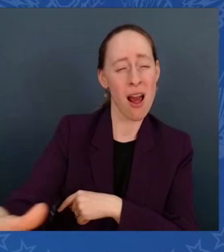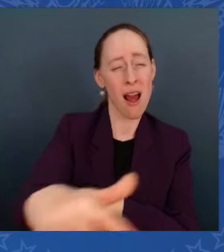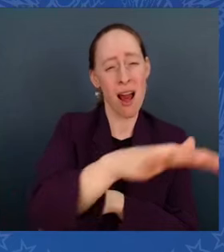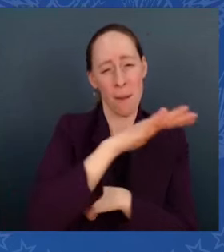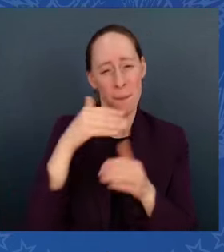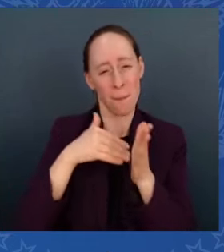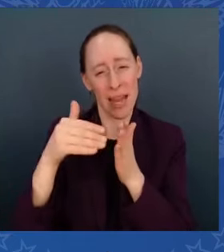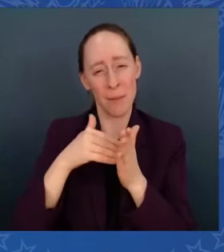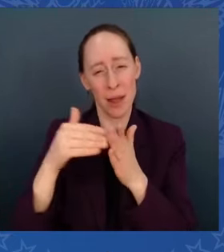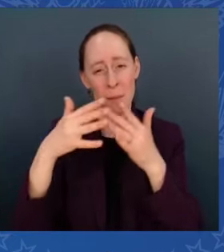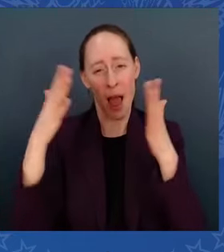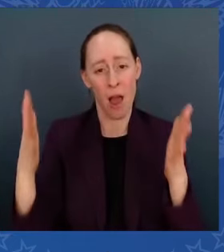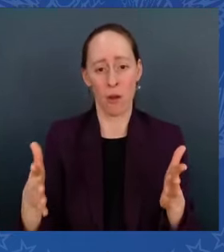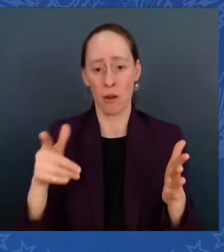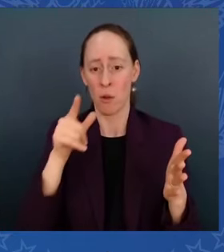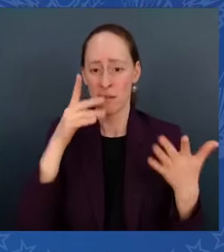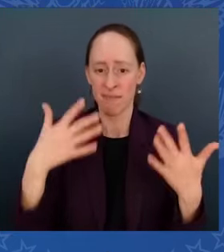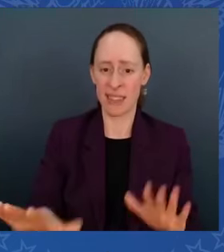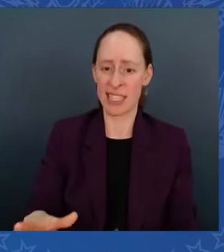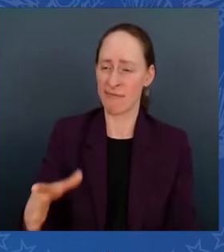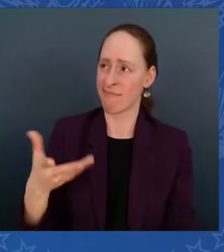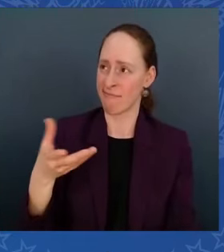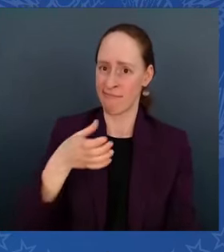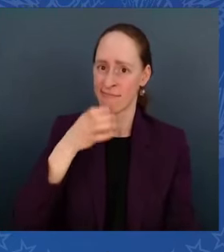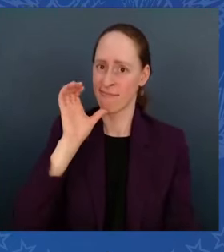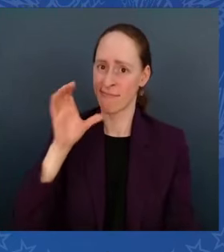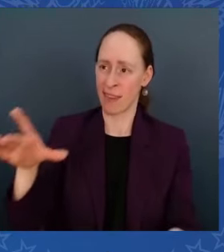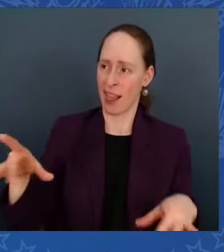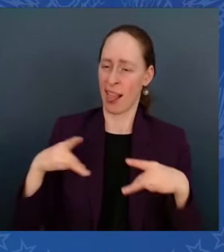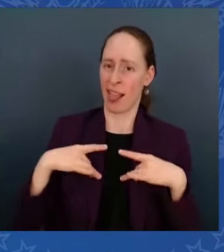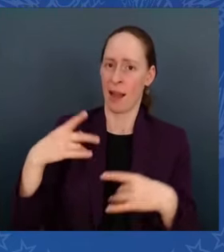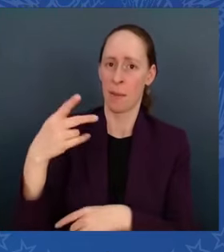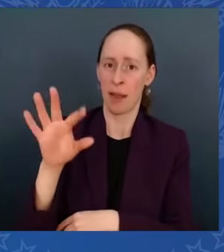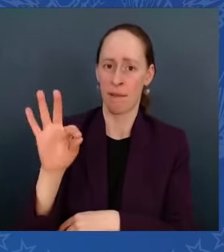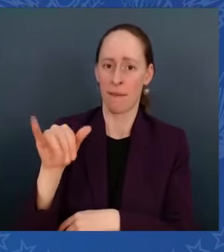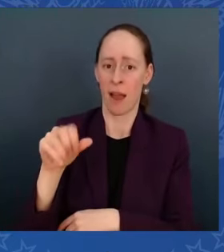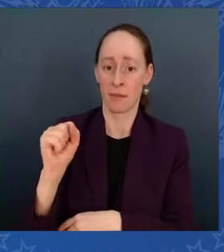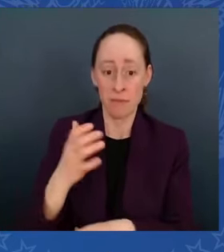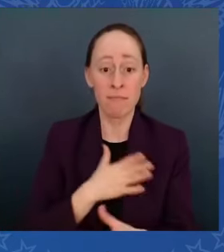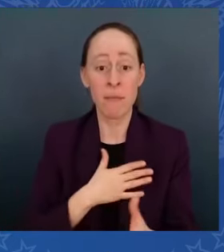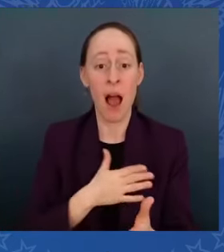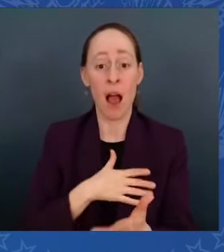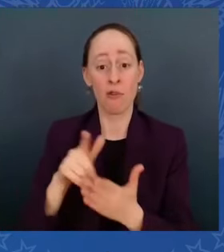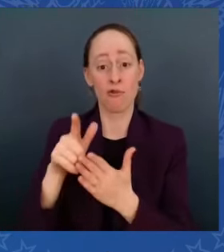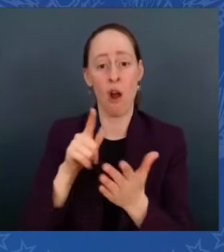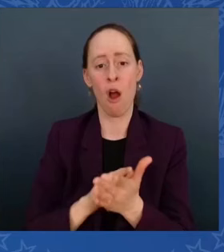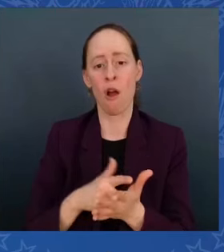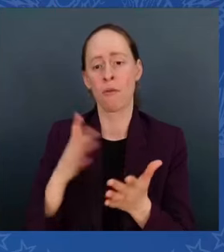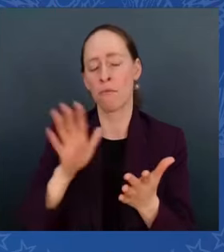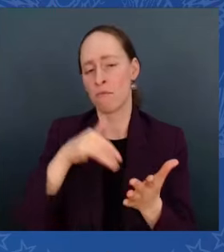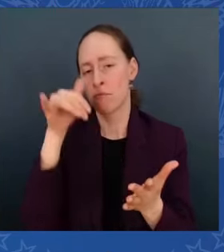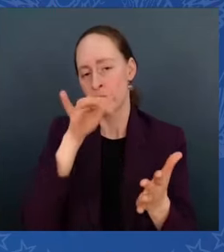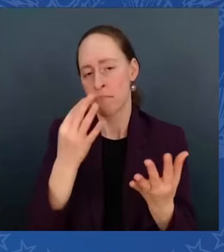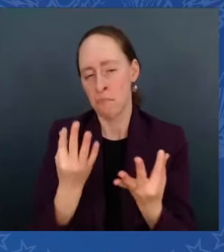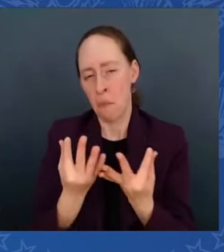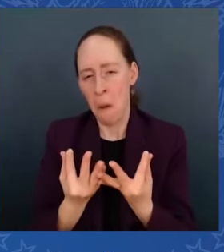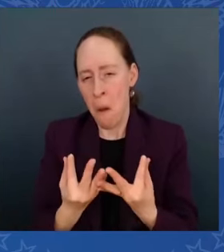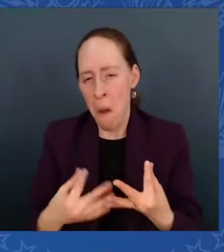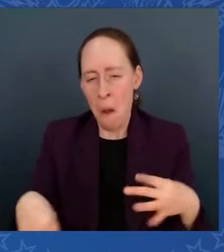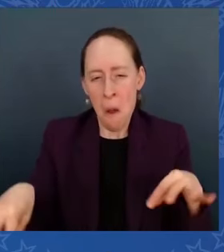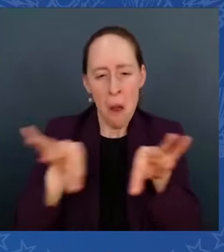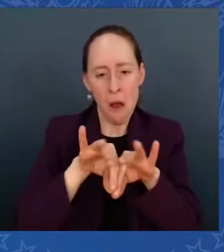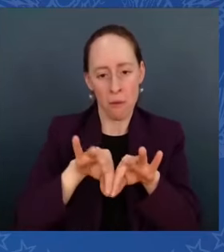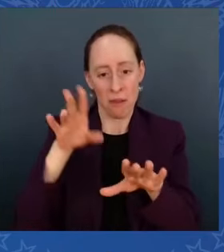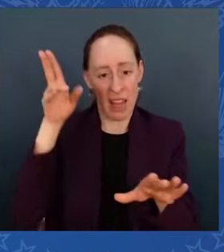And all — my infrastructure law makes the most significant investment in America's infrastructure in generations. It includes roads,